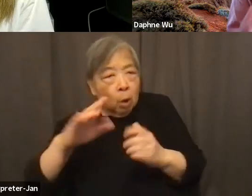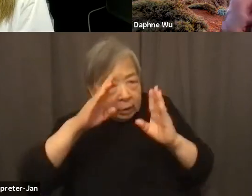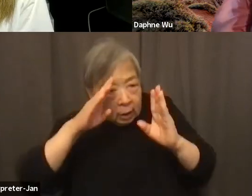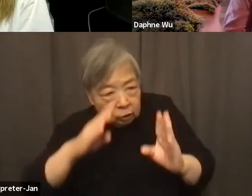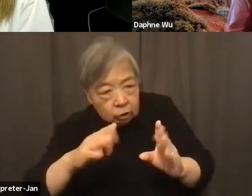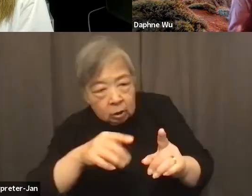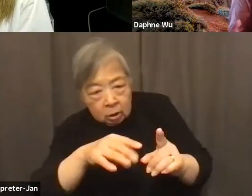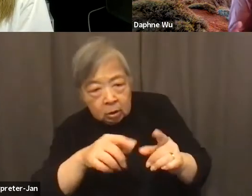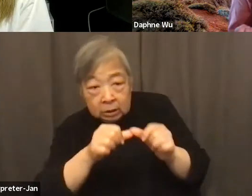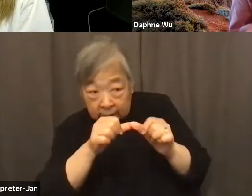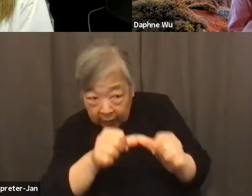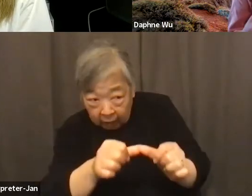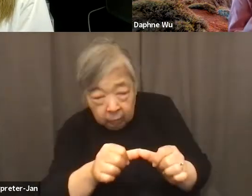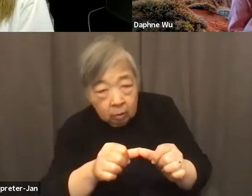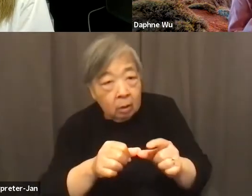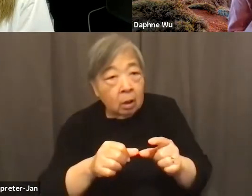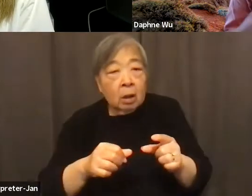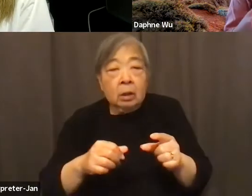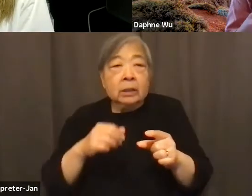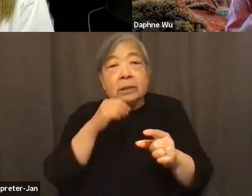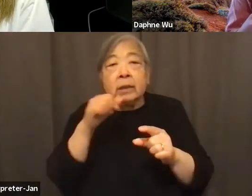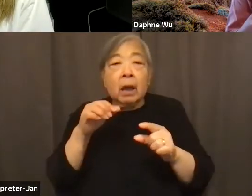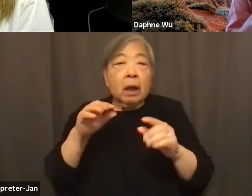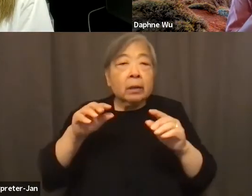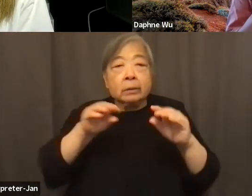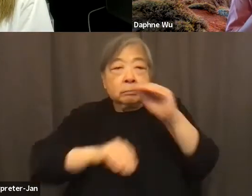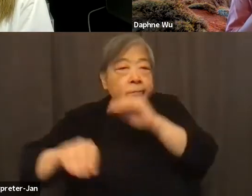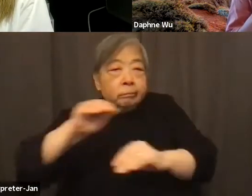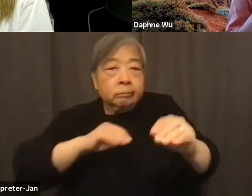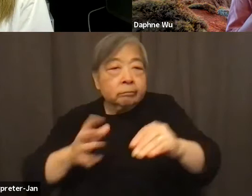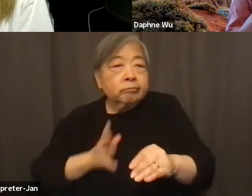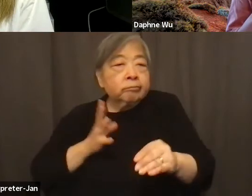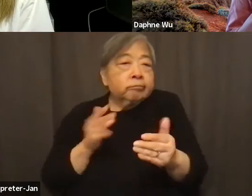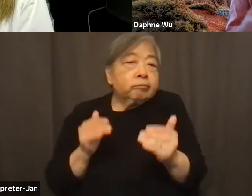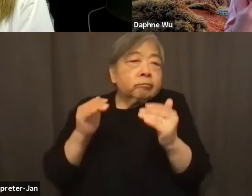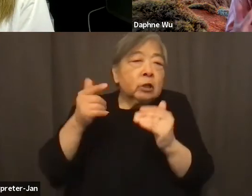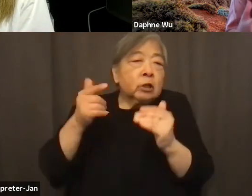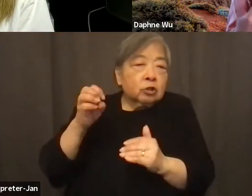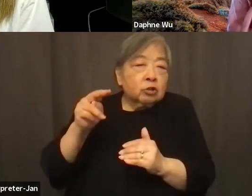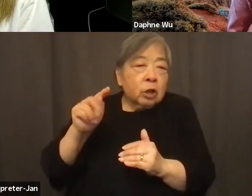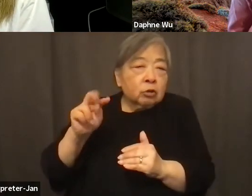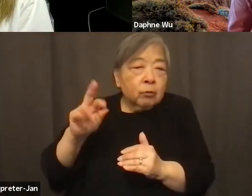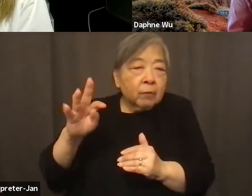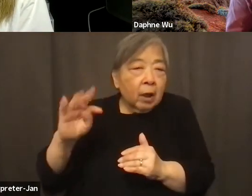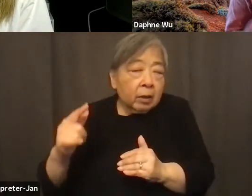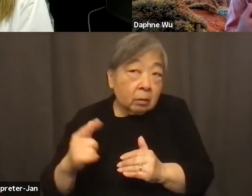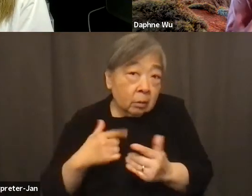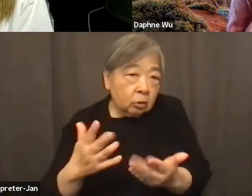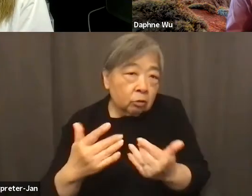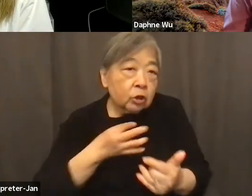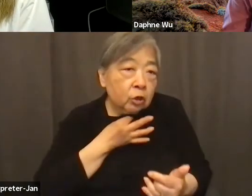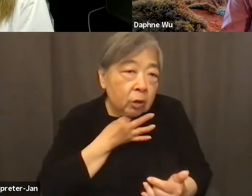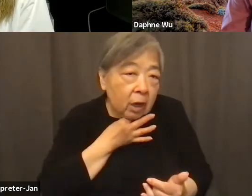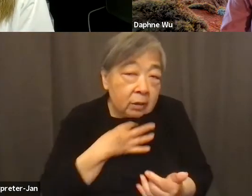sustainable, in a way that's not gentrifying either. It's it's it's it's actually I think it's, you know, cultivating curiosity, cultivating